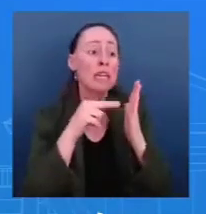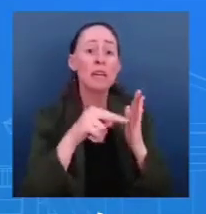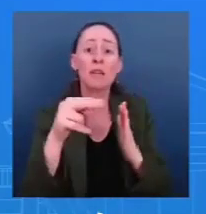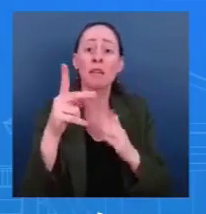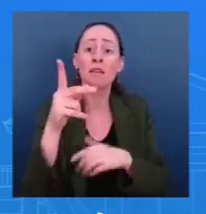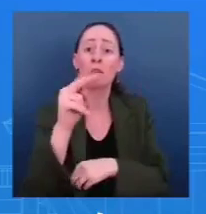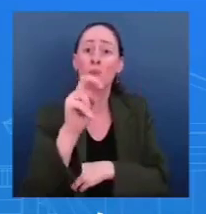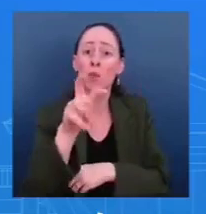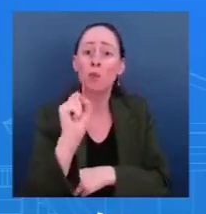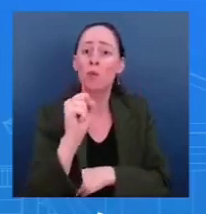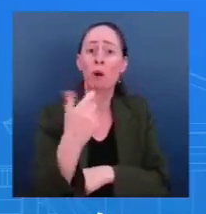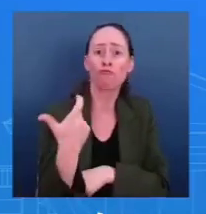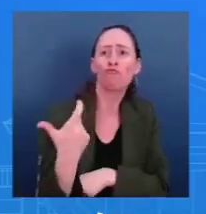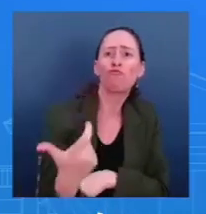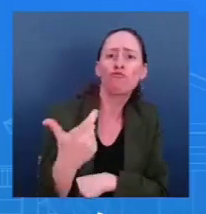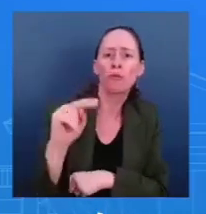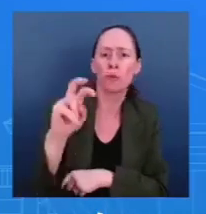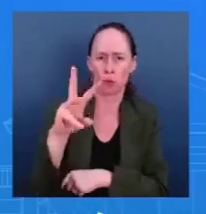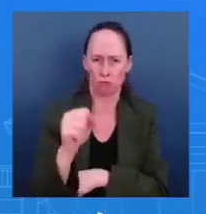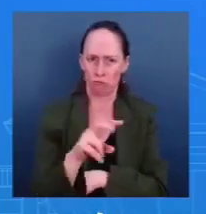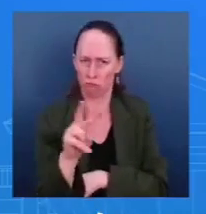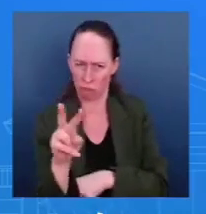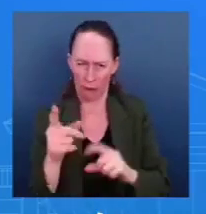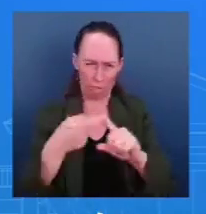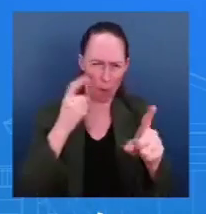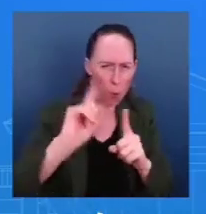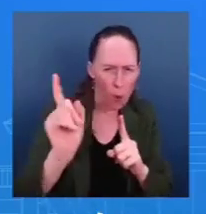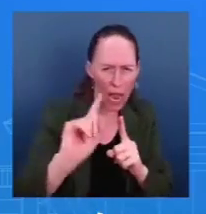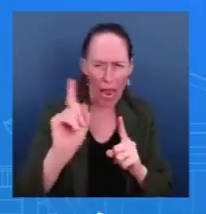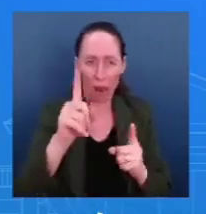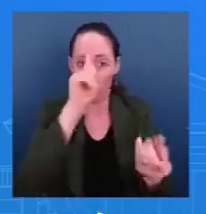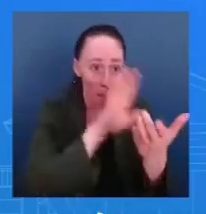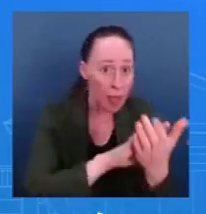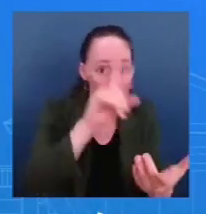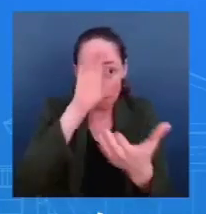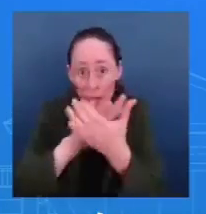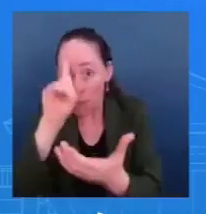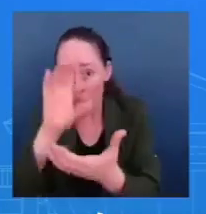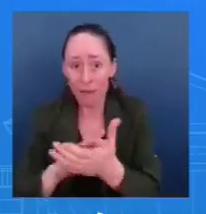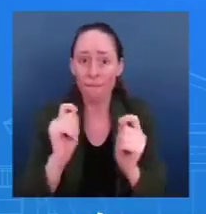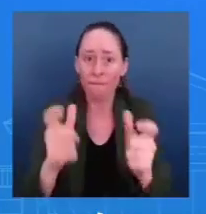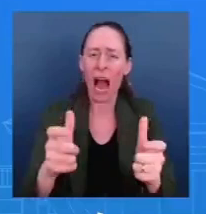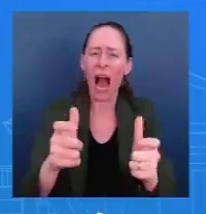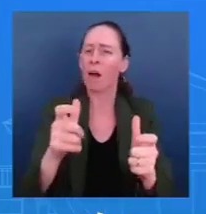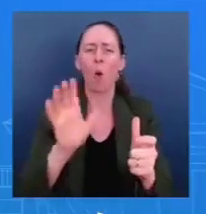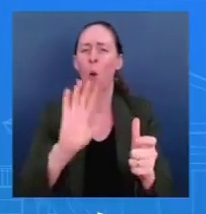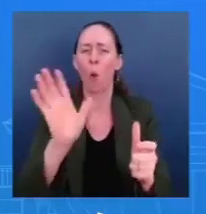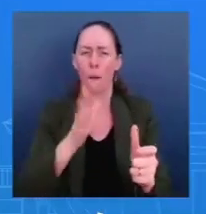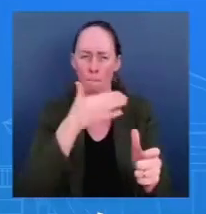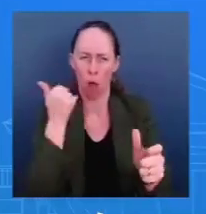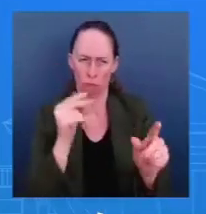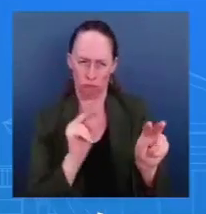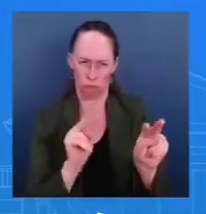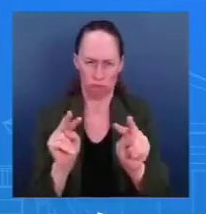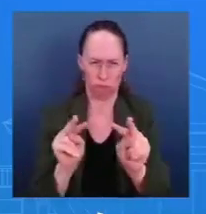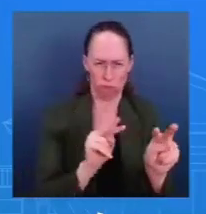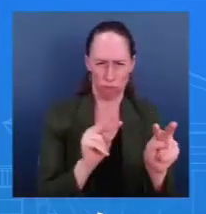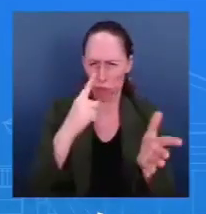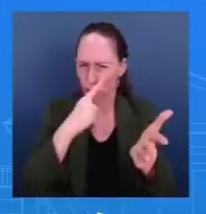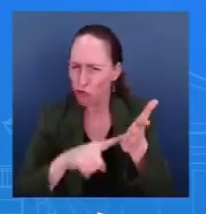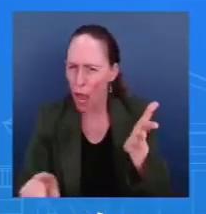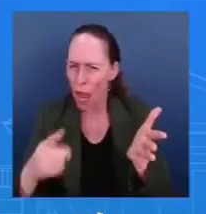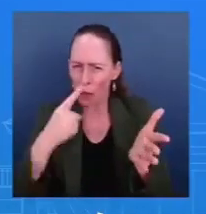given the covert tactics of groups like RT. But with time, some patience, and a firm reliance on credible and established media outlets,